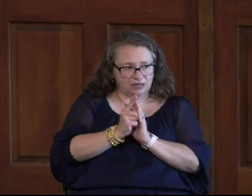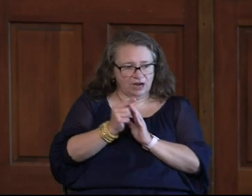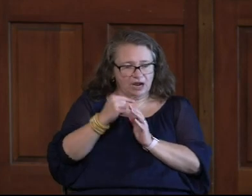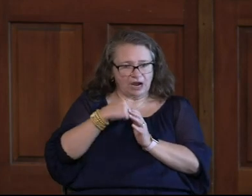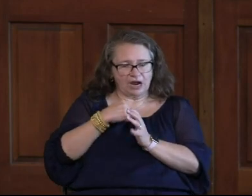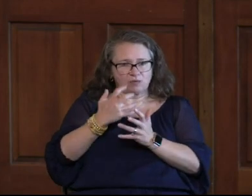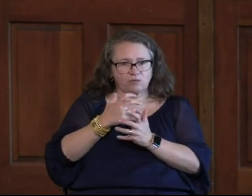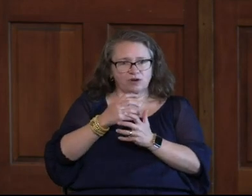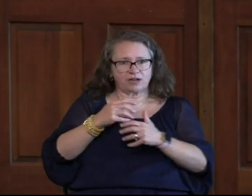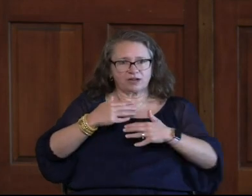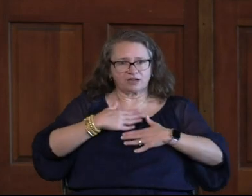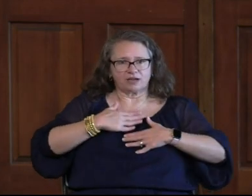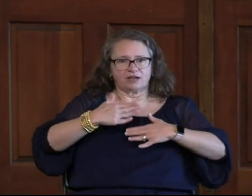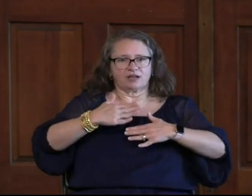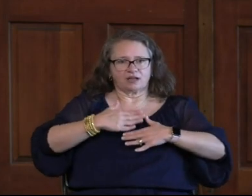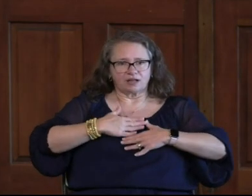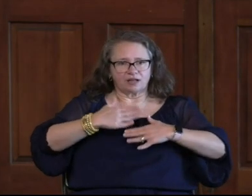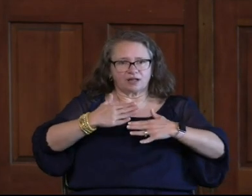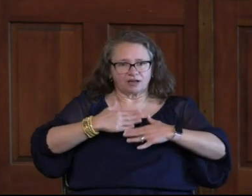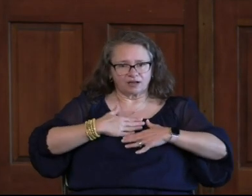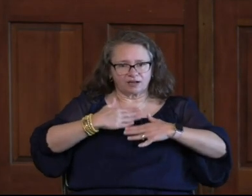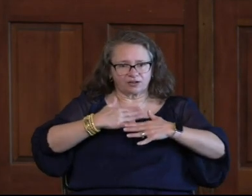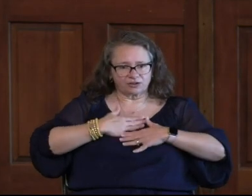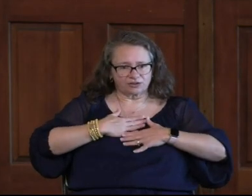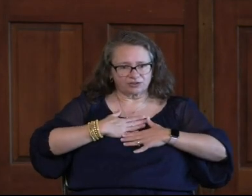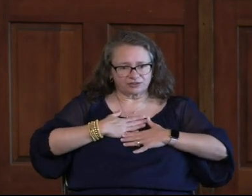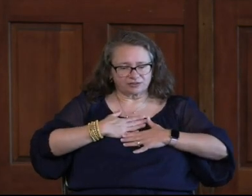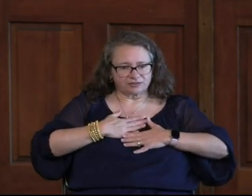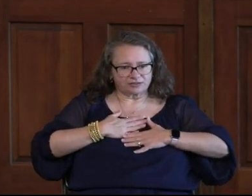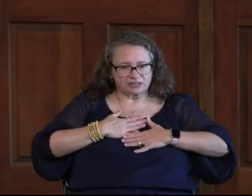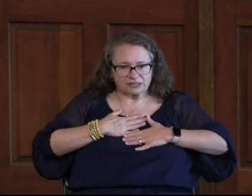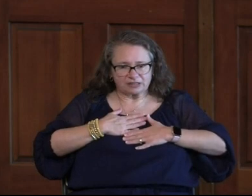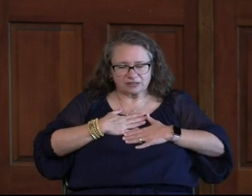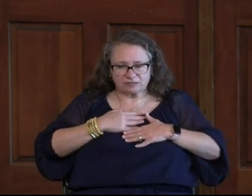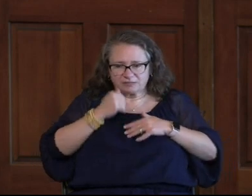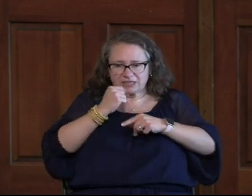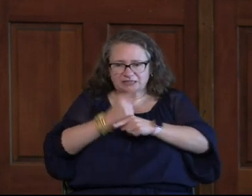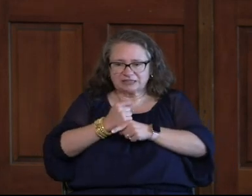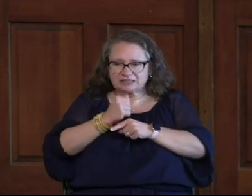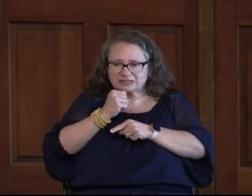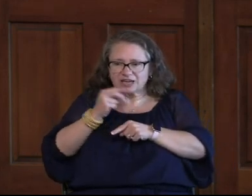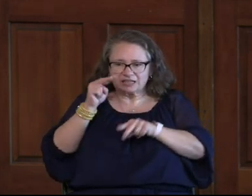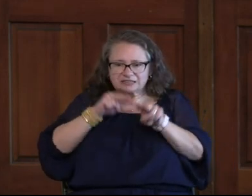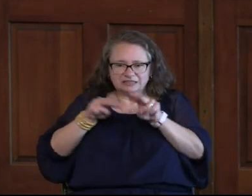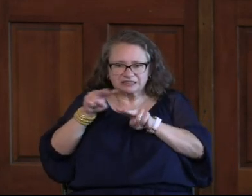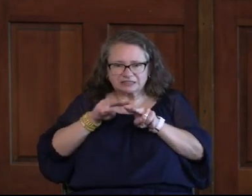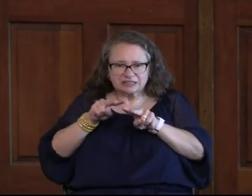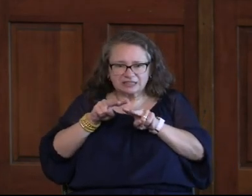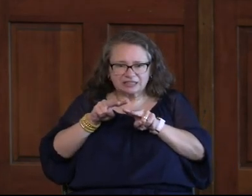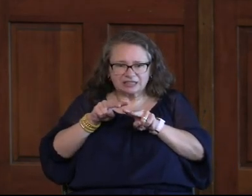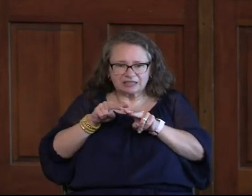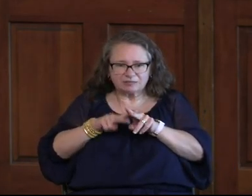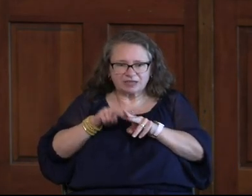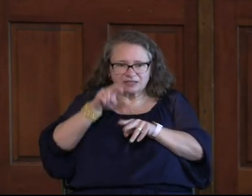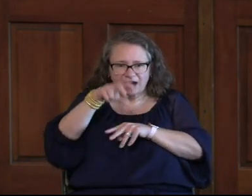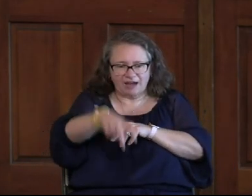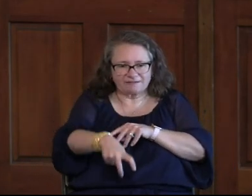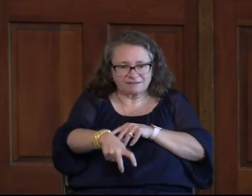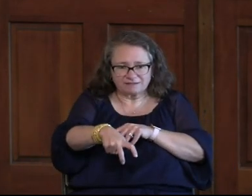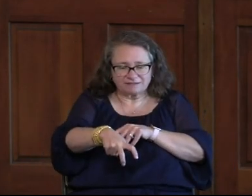just wanted air more than anything. I never wanted air so much in my life. And she said, my sister didn't even see me make the dive.